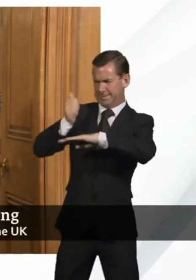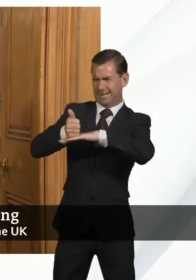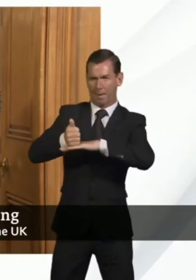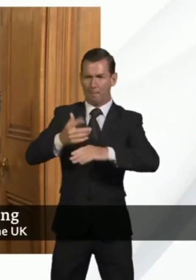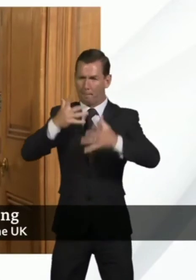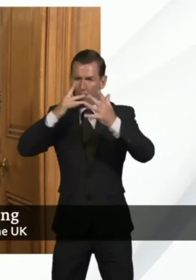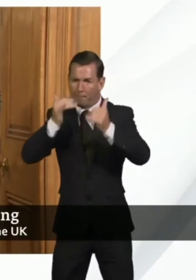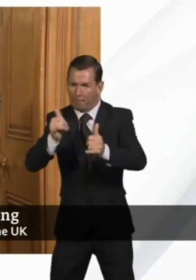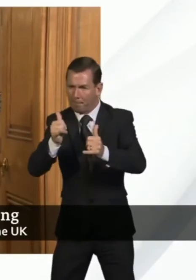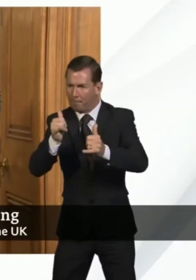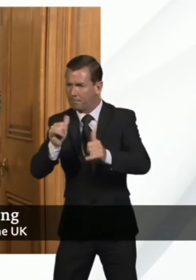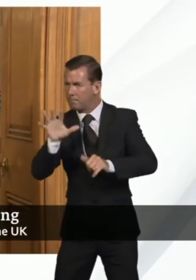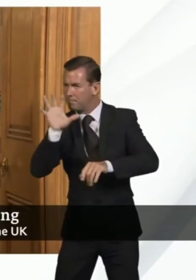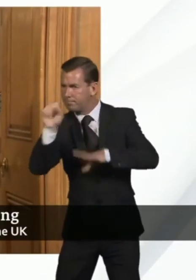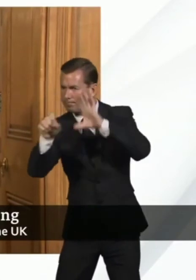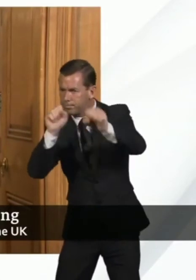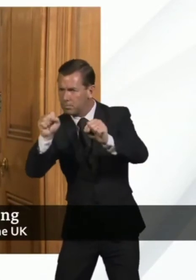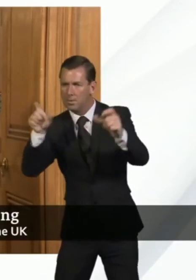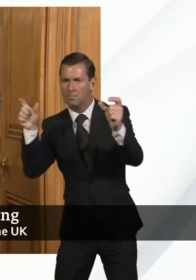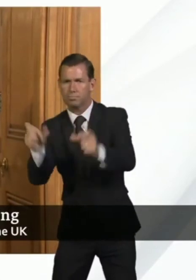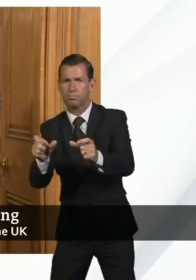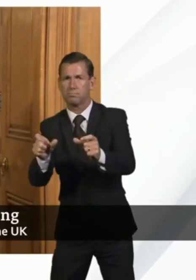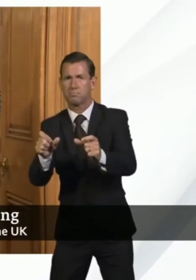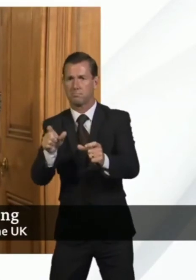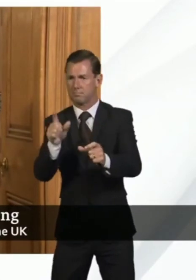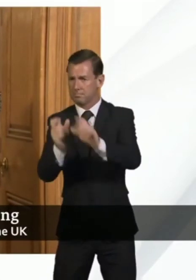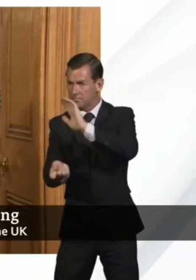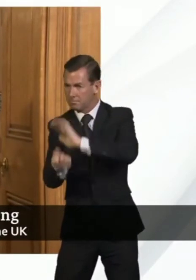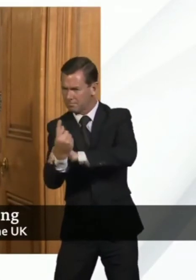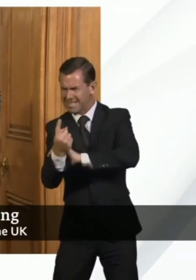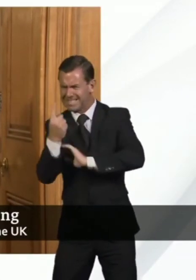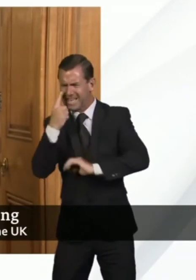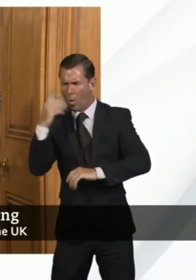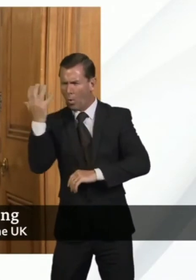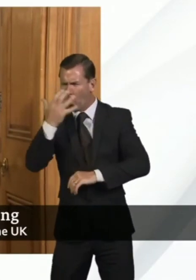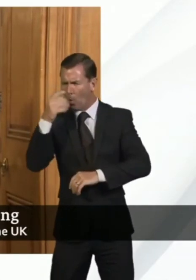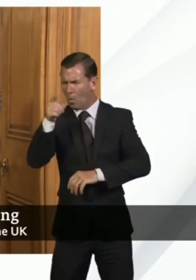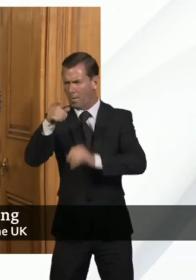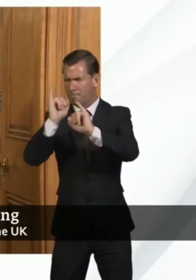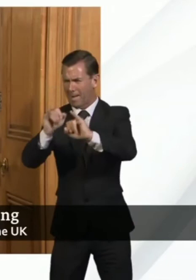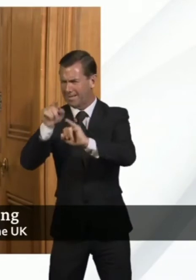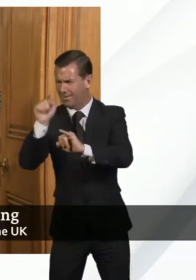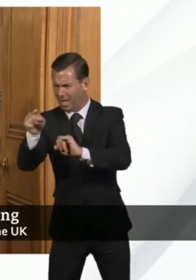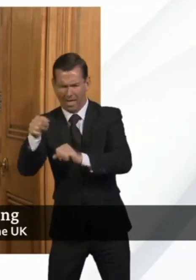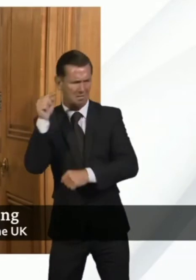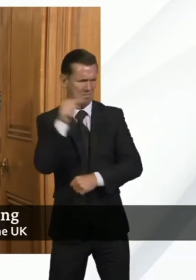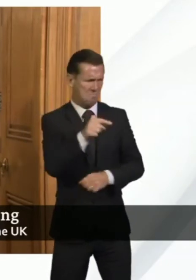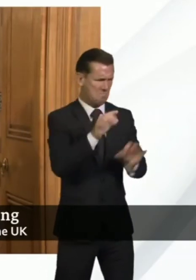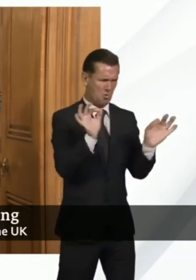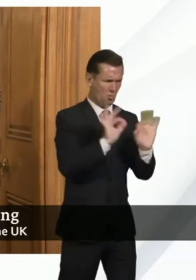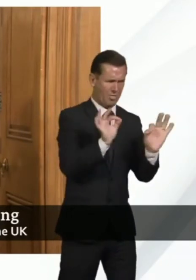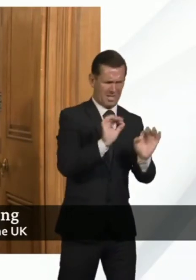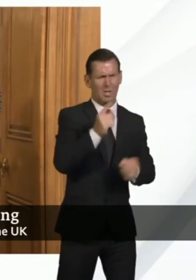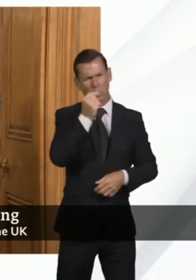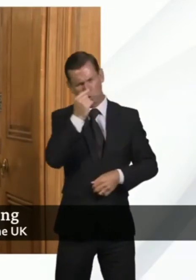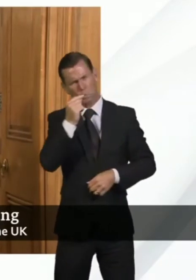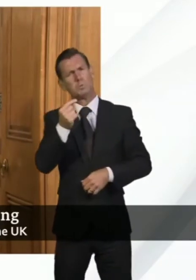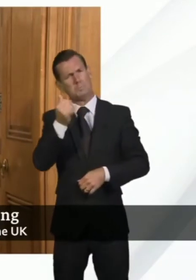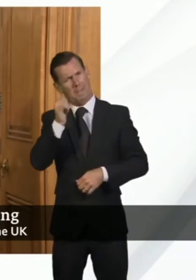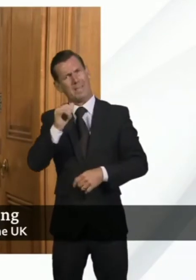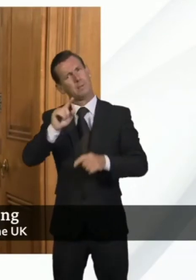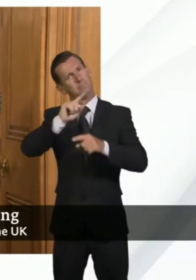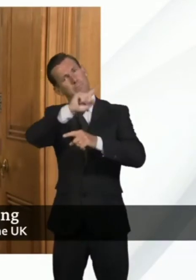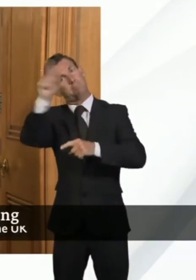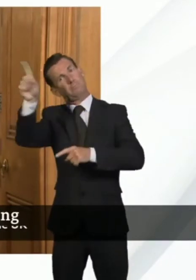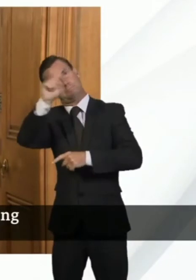and trace, if we identify specific, very micro-hotspots, then we would have different measures in respect of that. But the clear